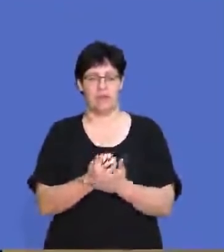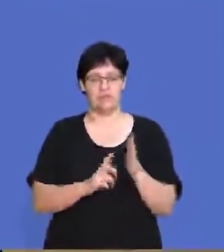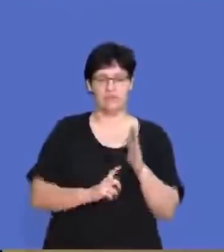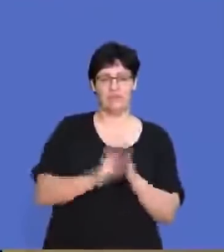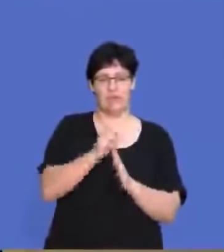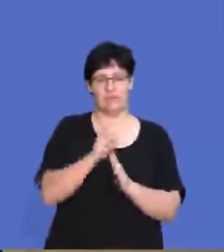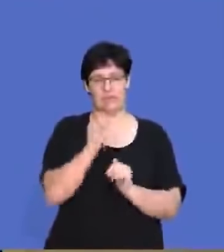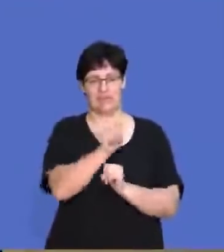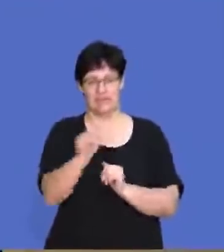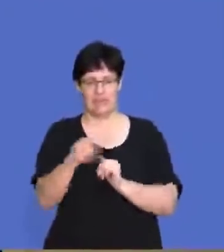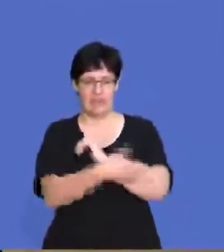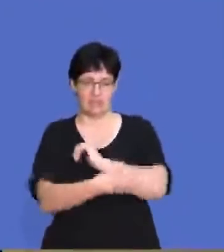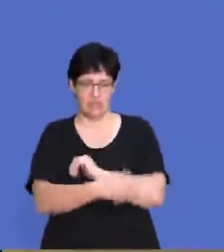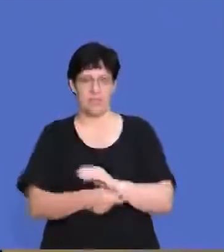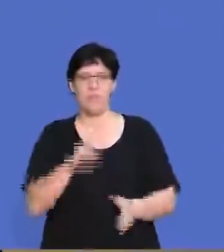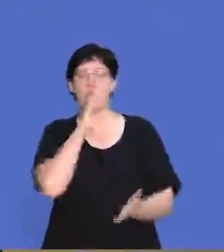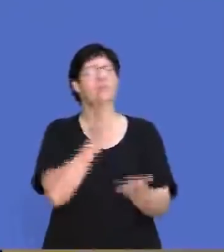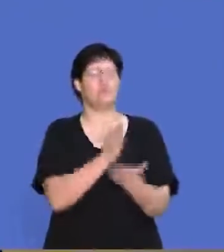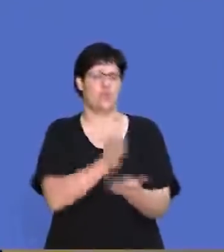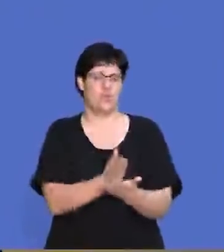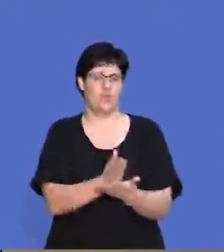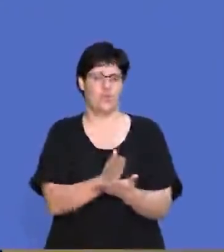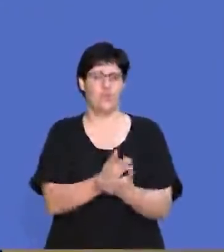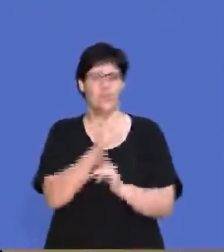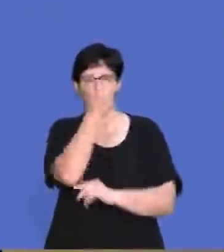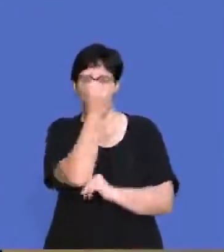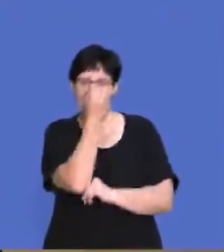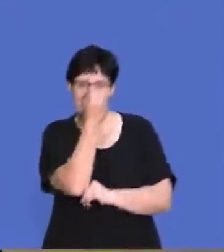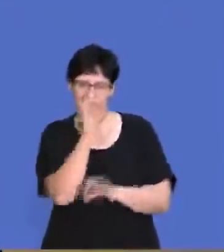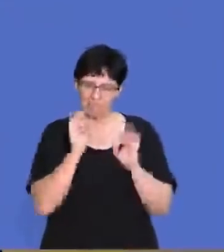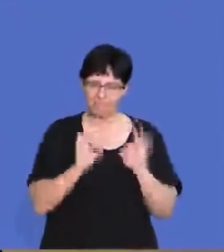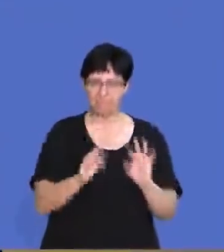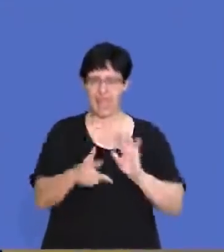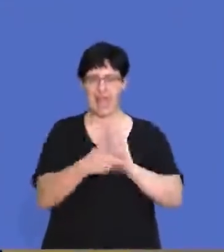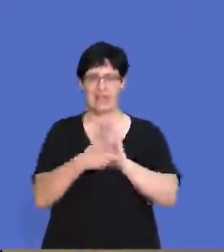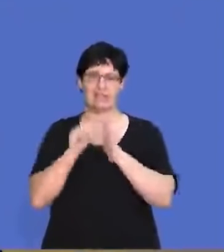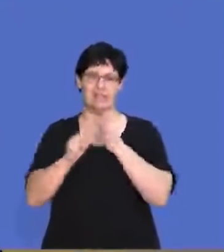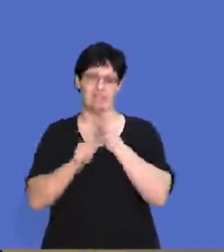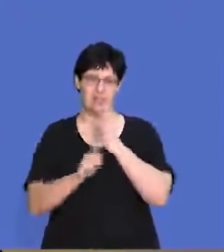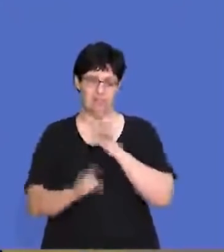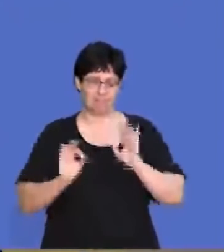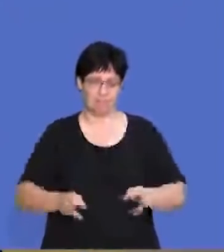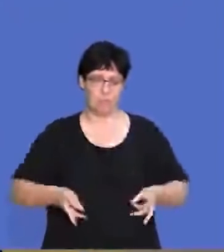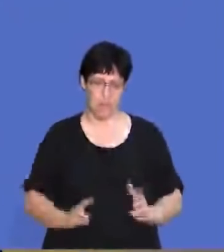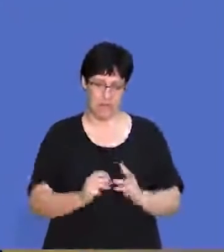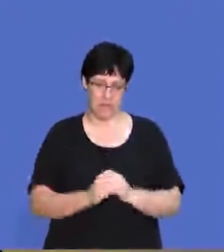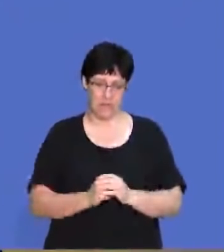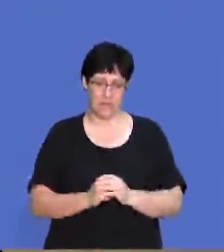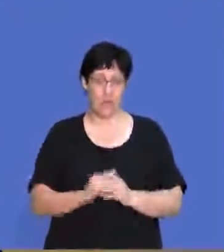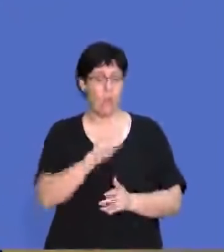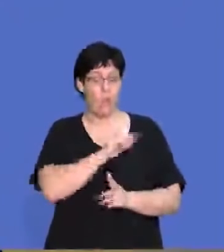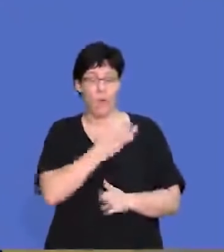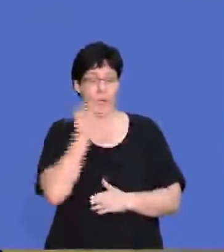developments of the country. So just make sure that you understand your different acts effectively